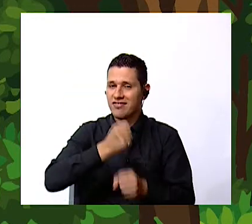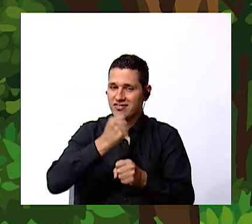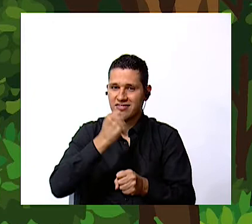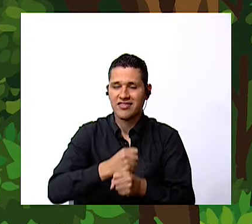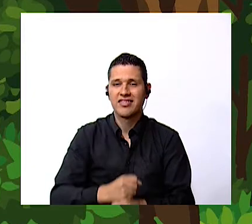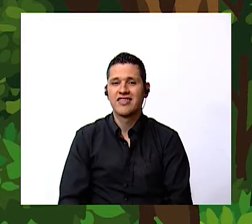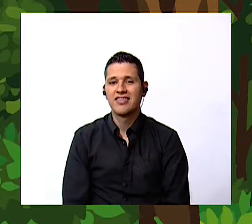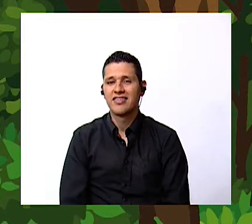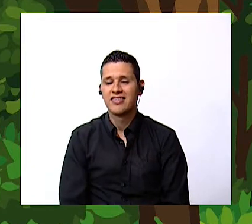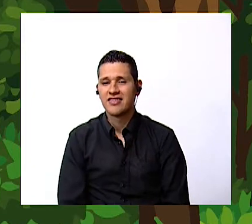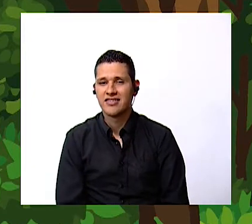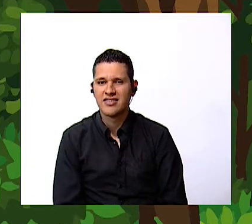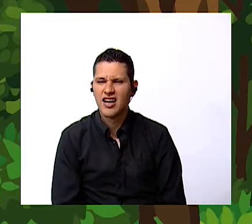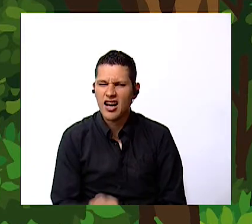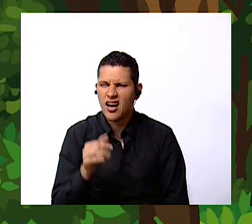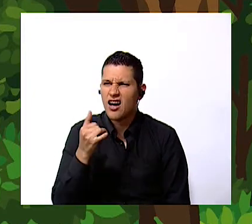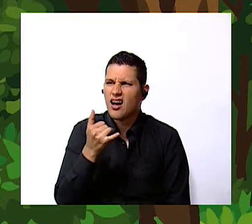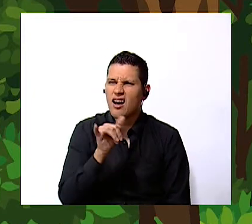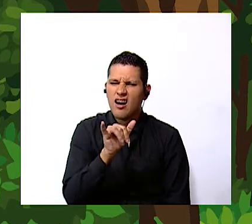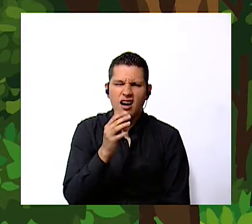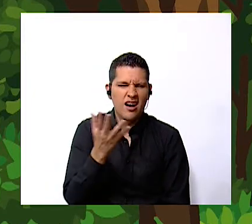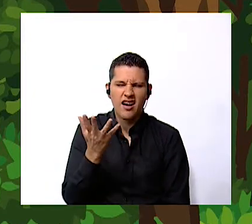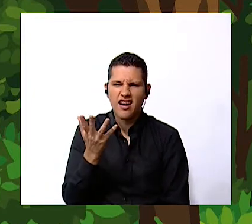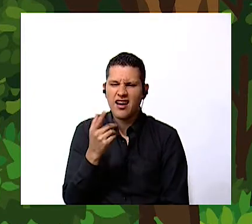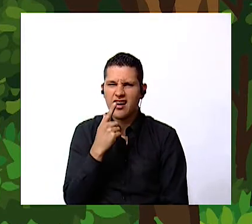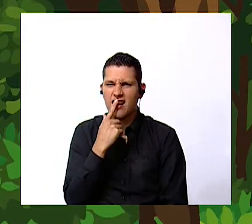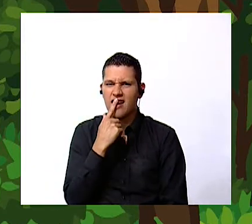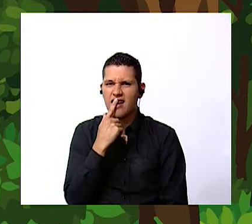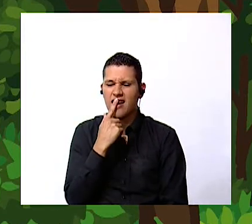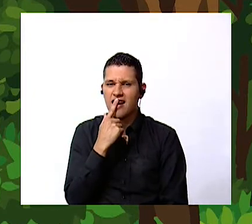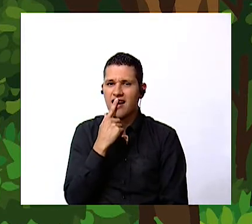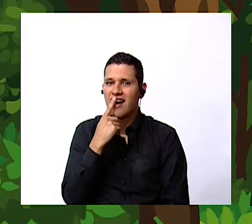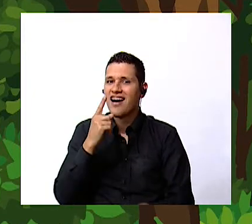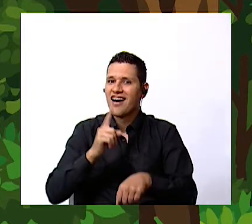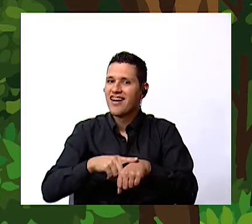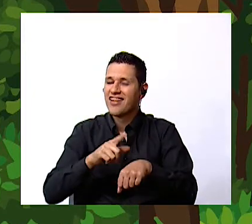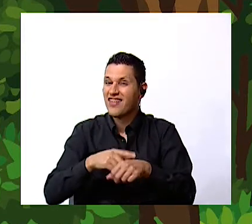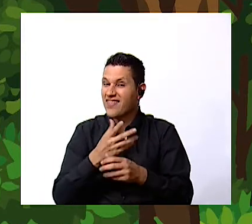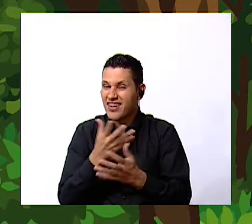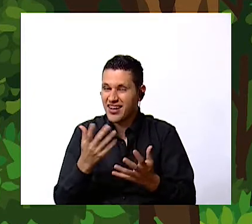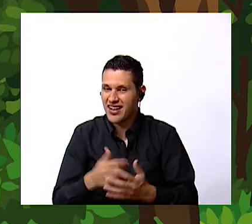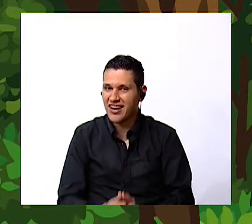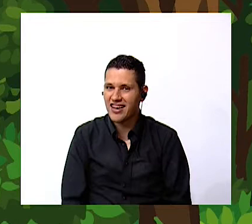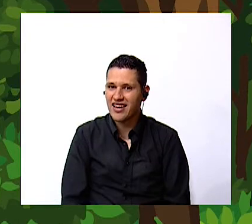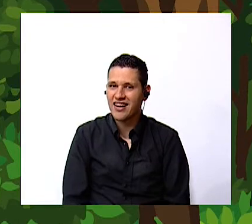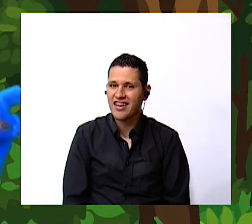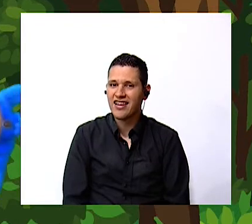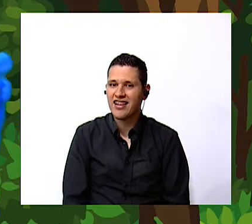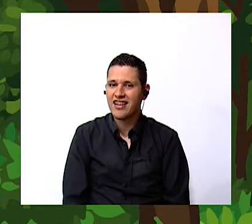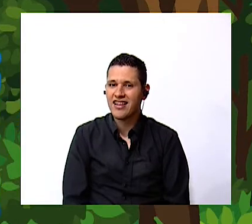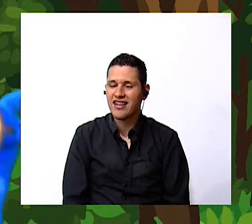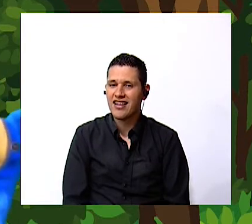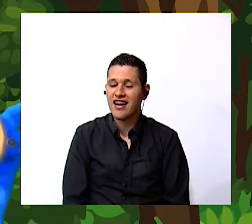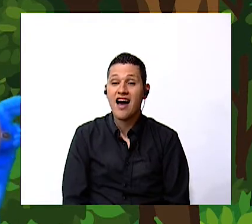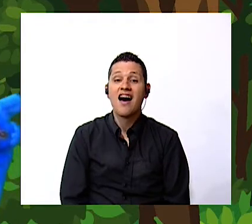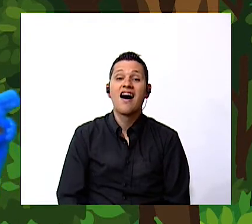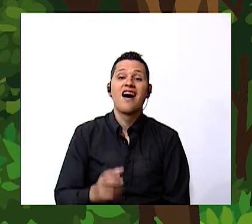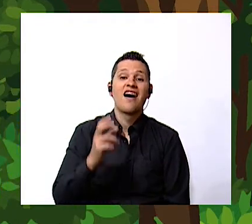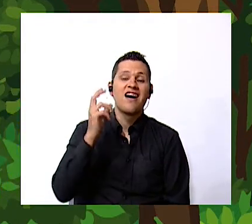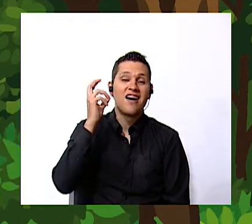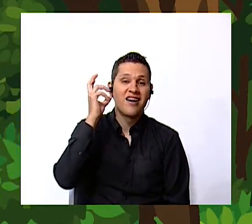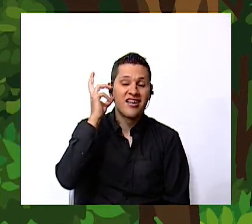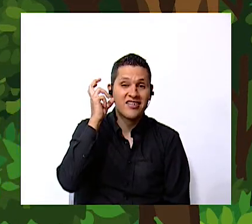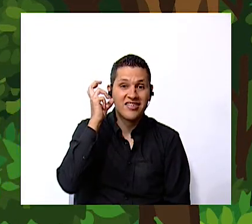what is that do you know what time it is no it's letters and sounds time